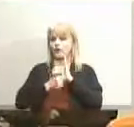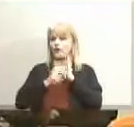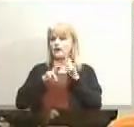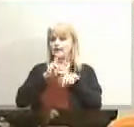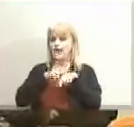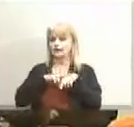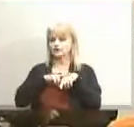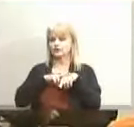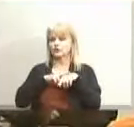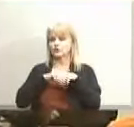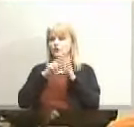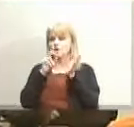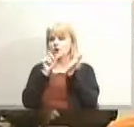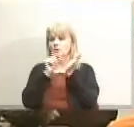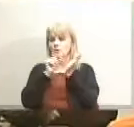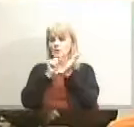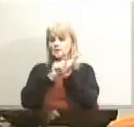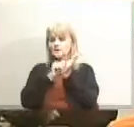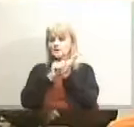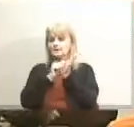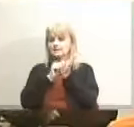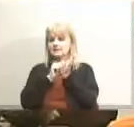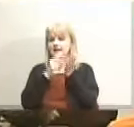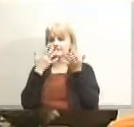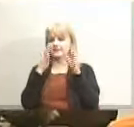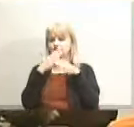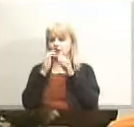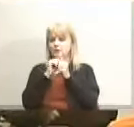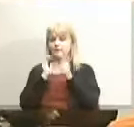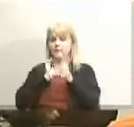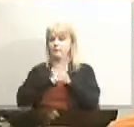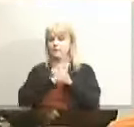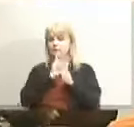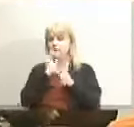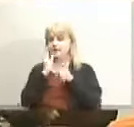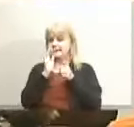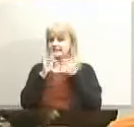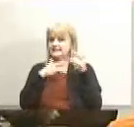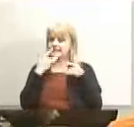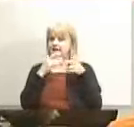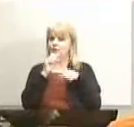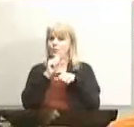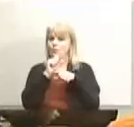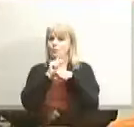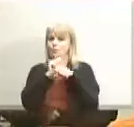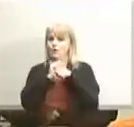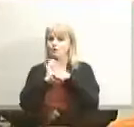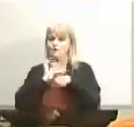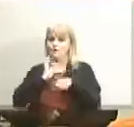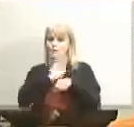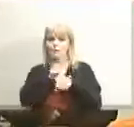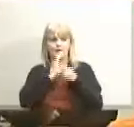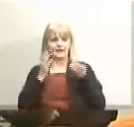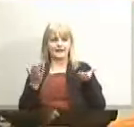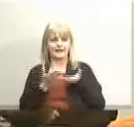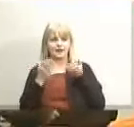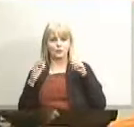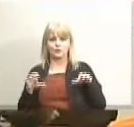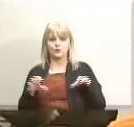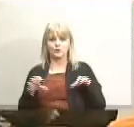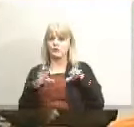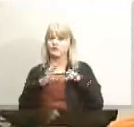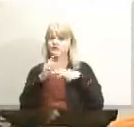and i've shared it with board members about the really exciting work that this board is doing it's about